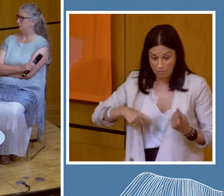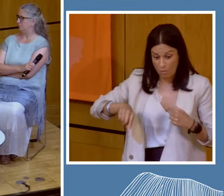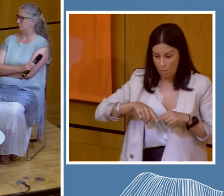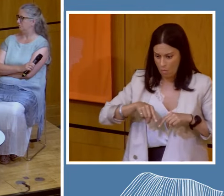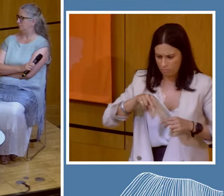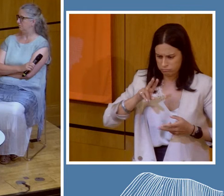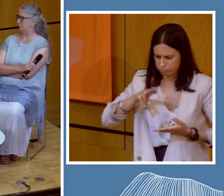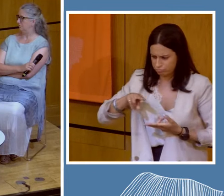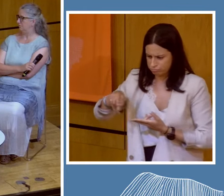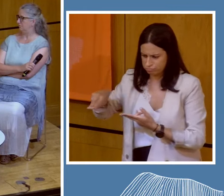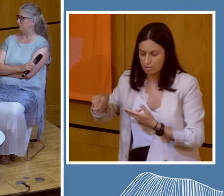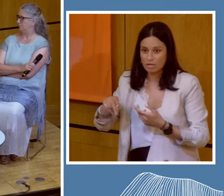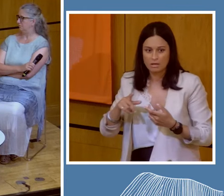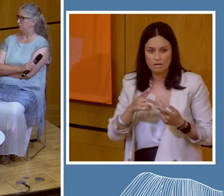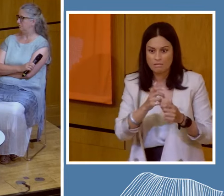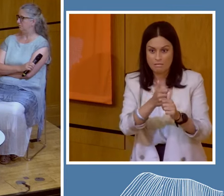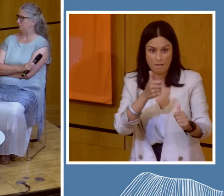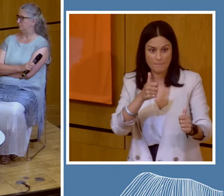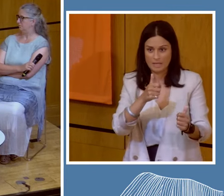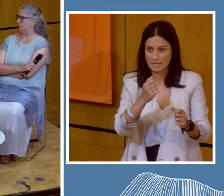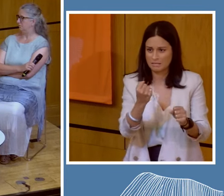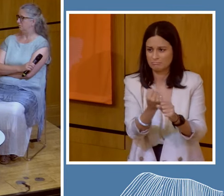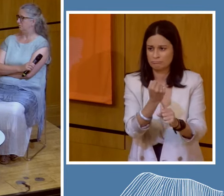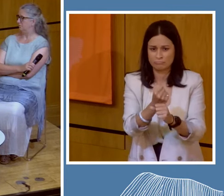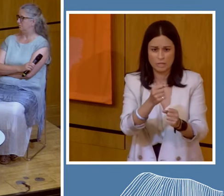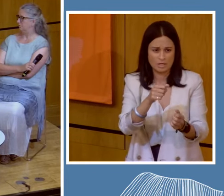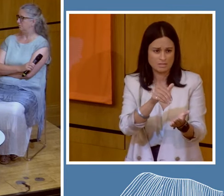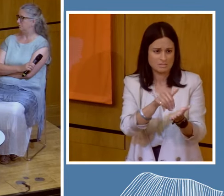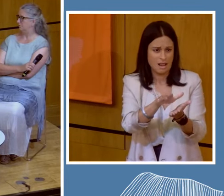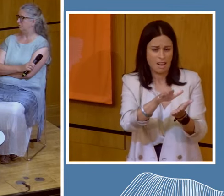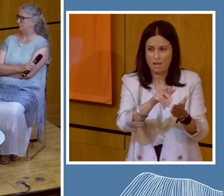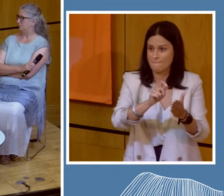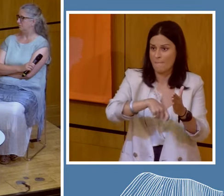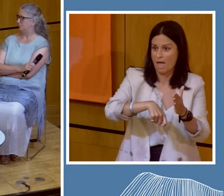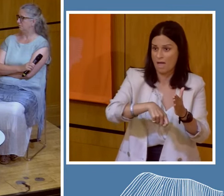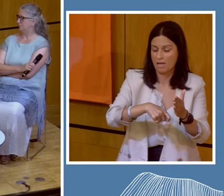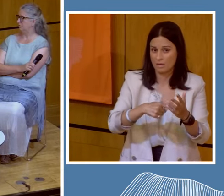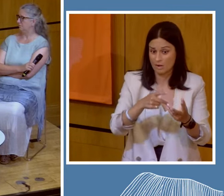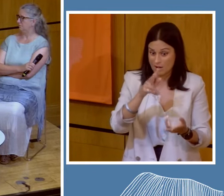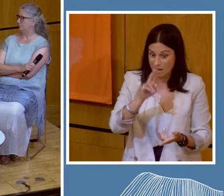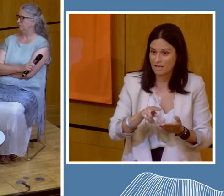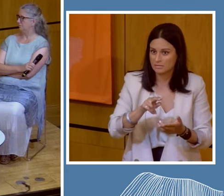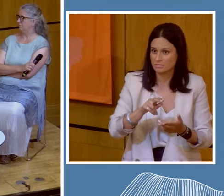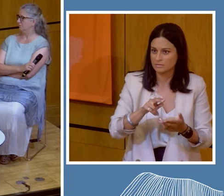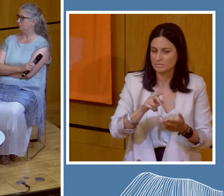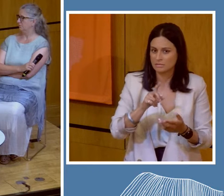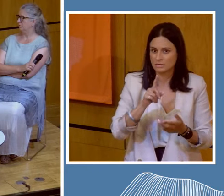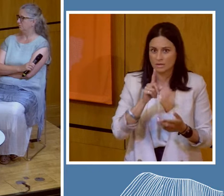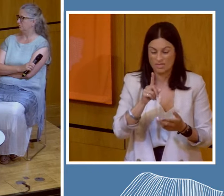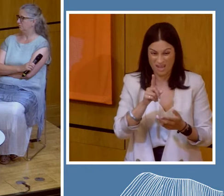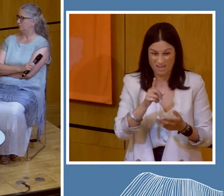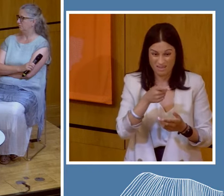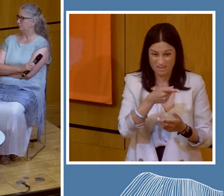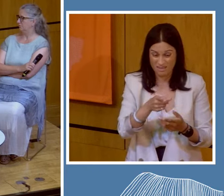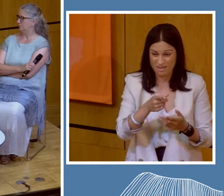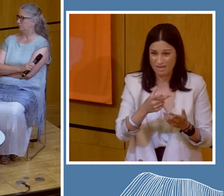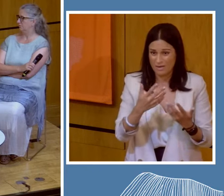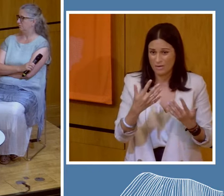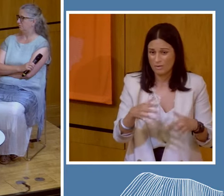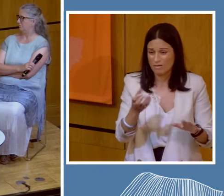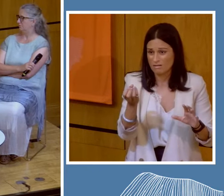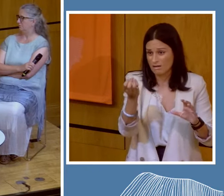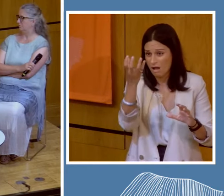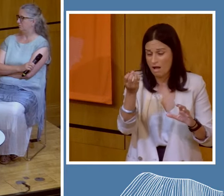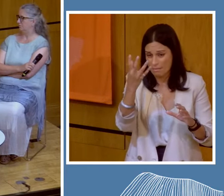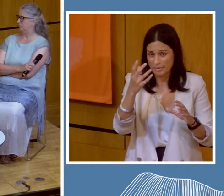buy whatever it is that company produces, which evidently has a really dreadfully high carbon